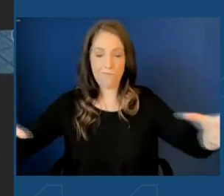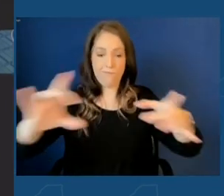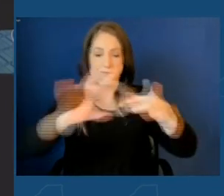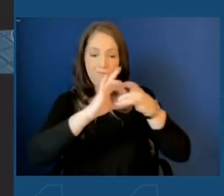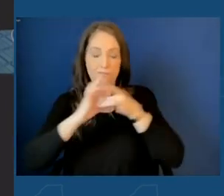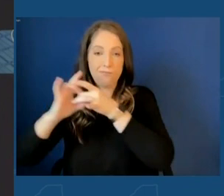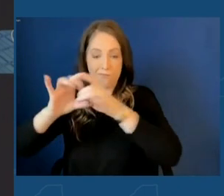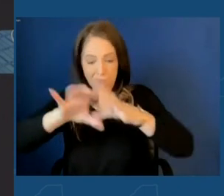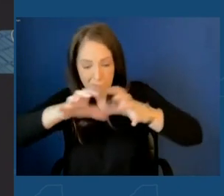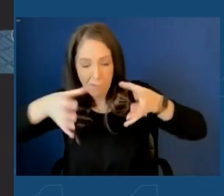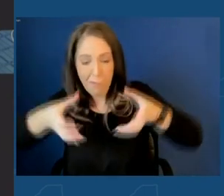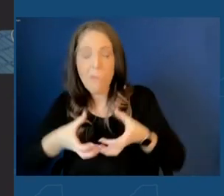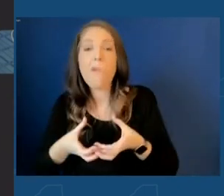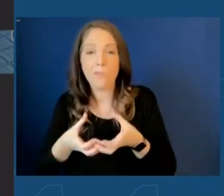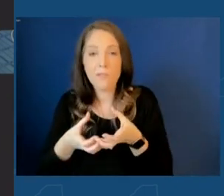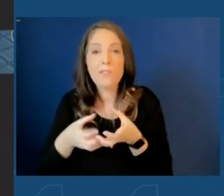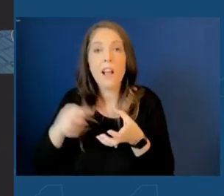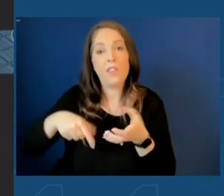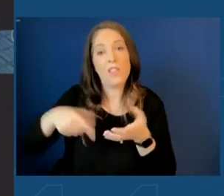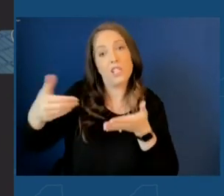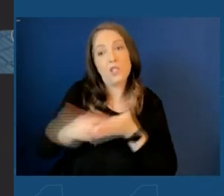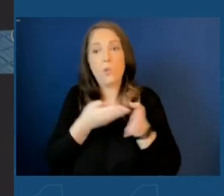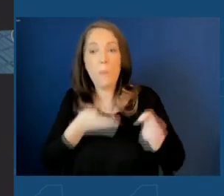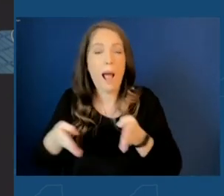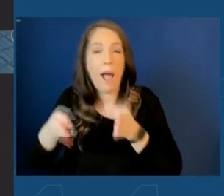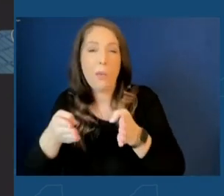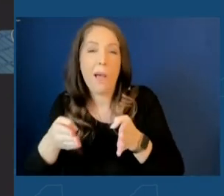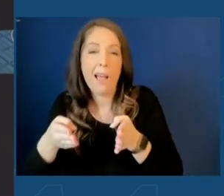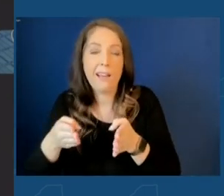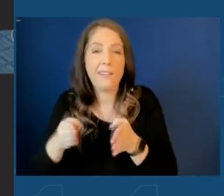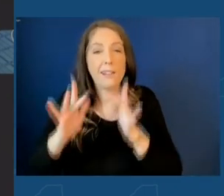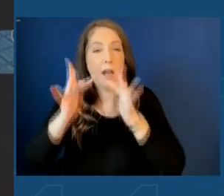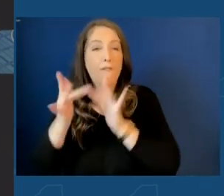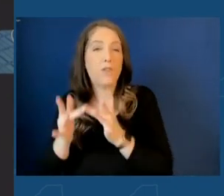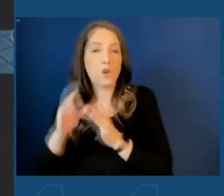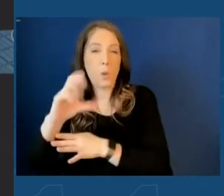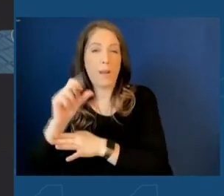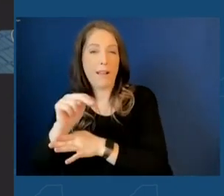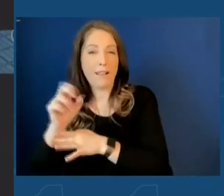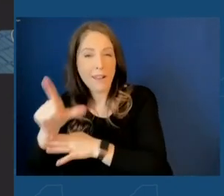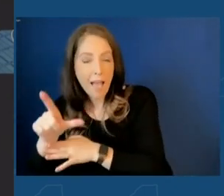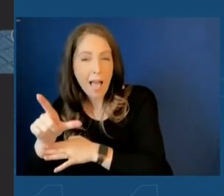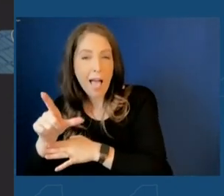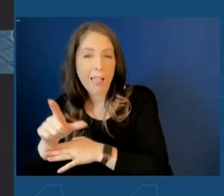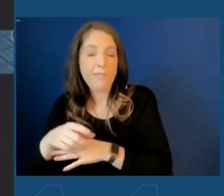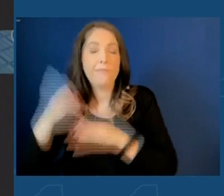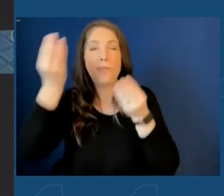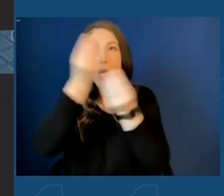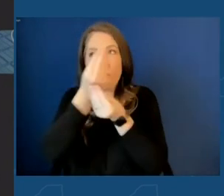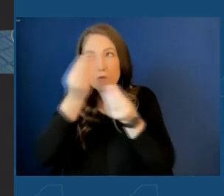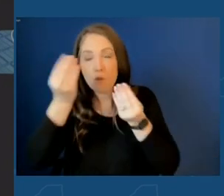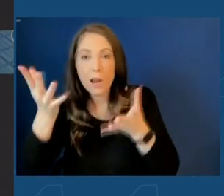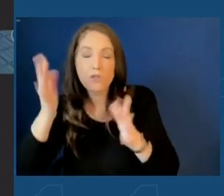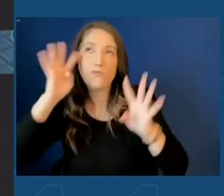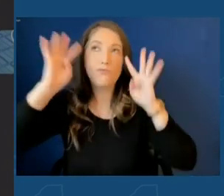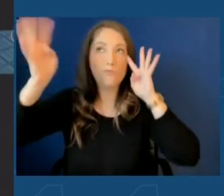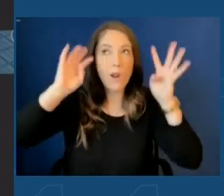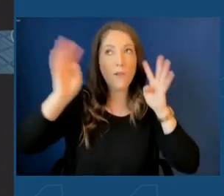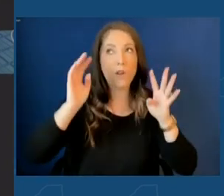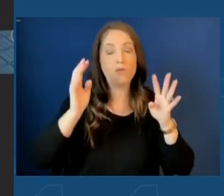This new pathway is a virtual canal that moves information and innovation at the speed of light